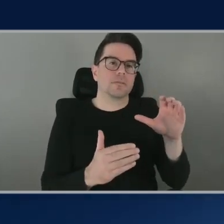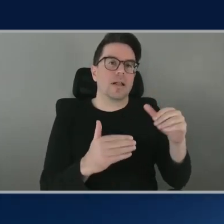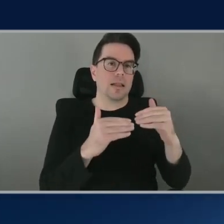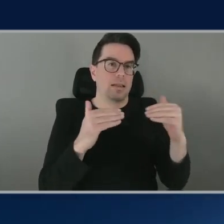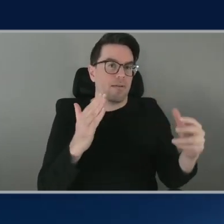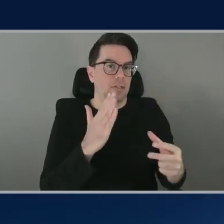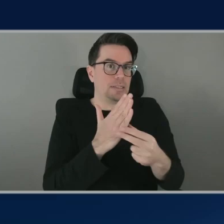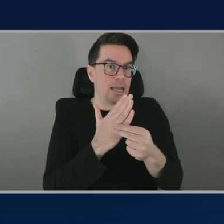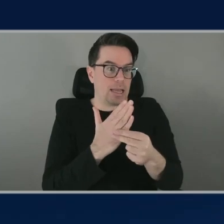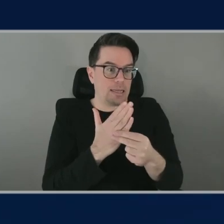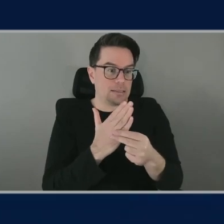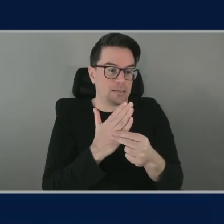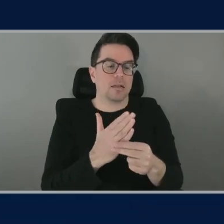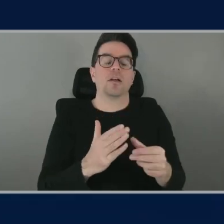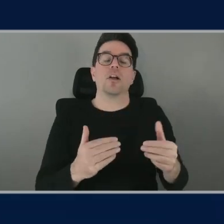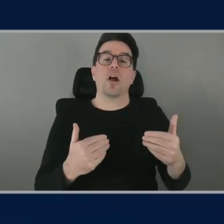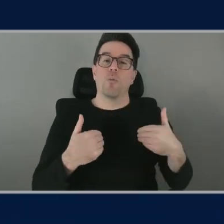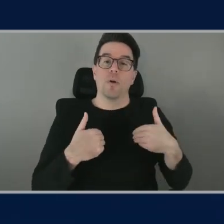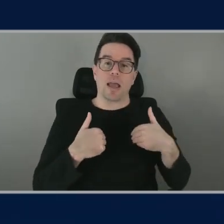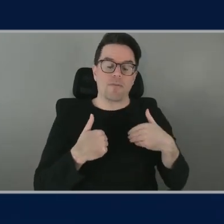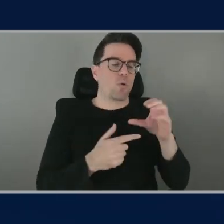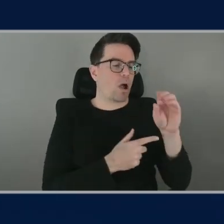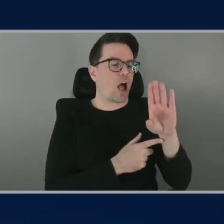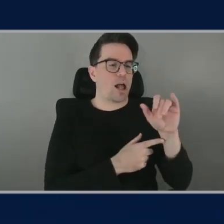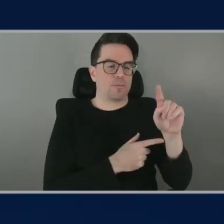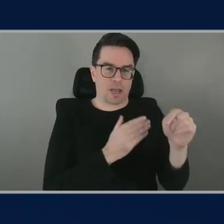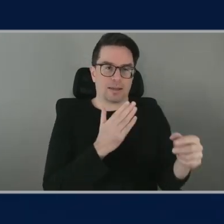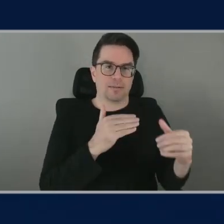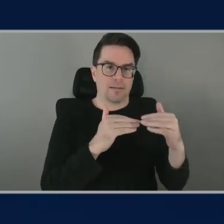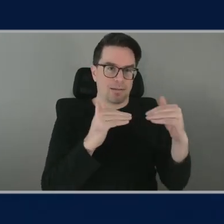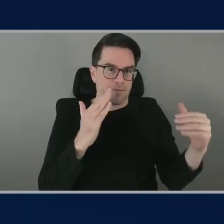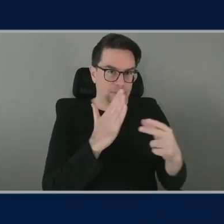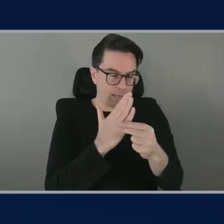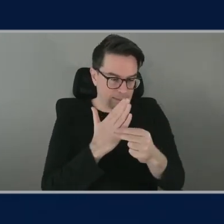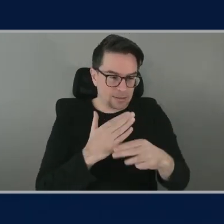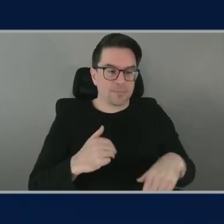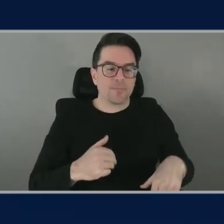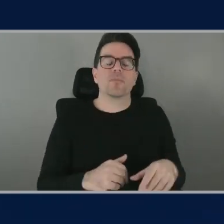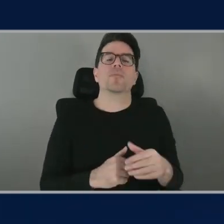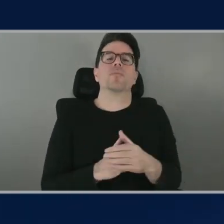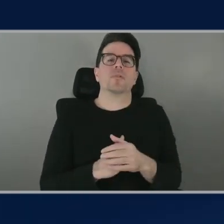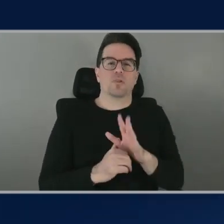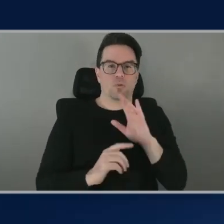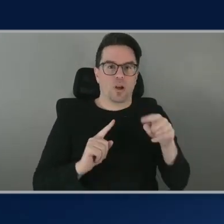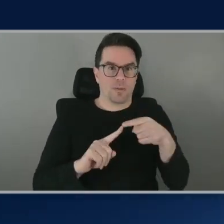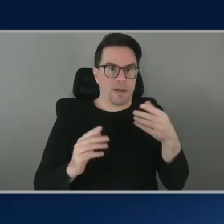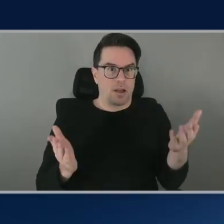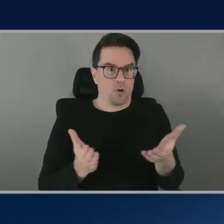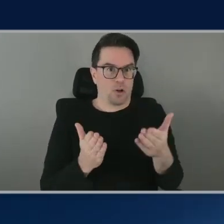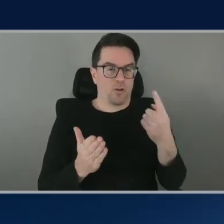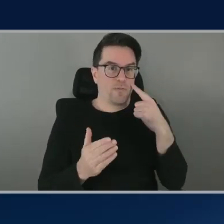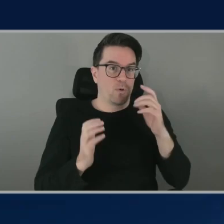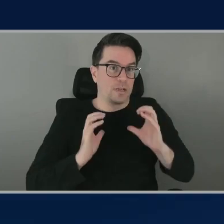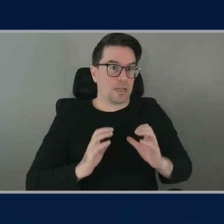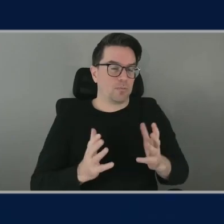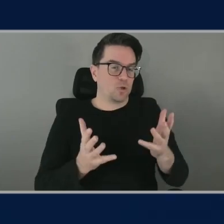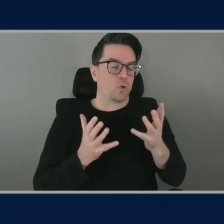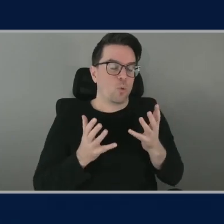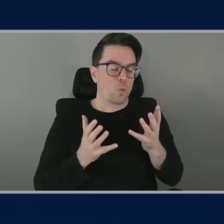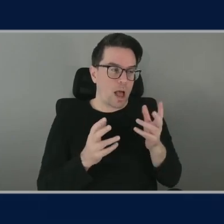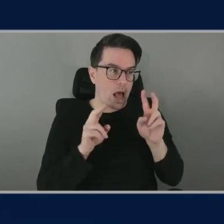different because we're talking about object level metadata here um for customers who want insights within their buckets